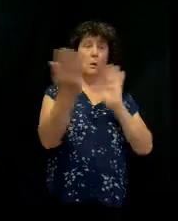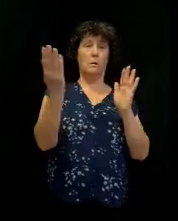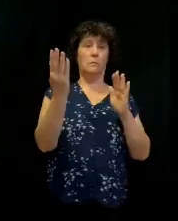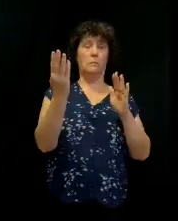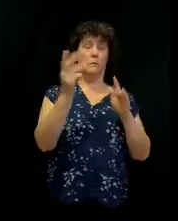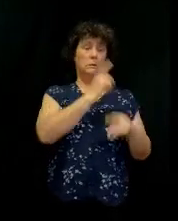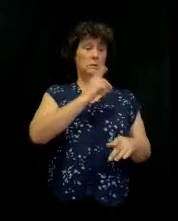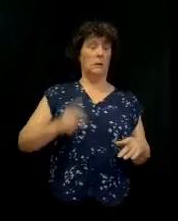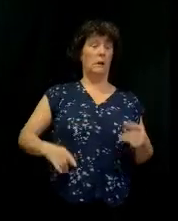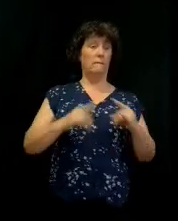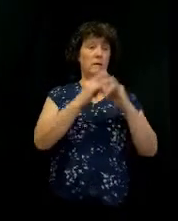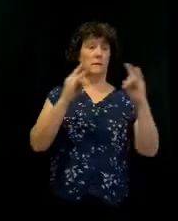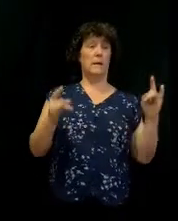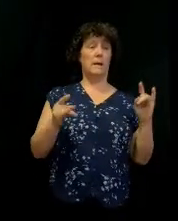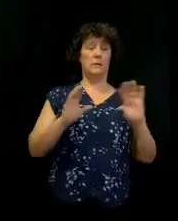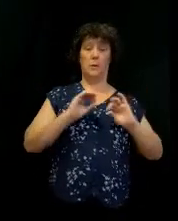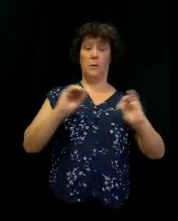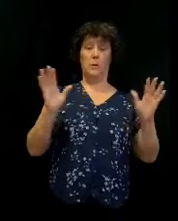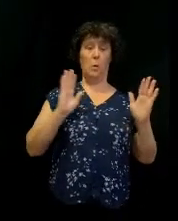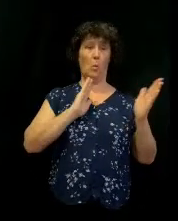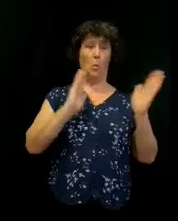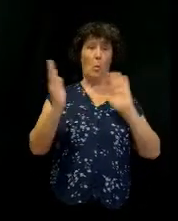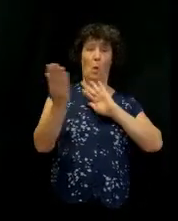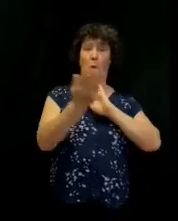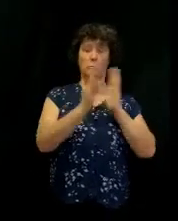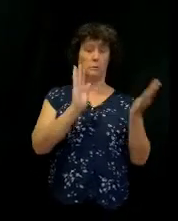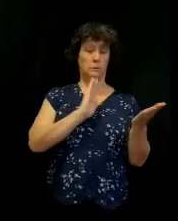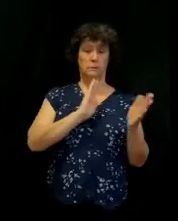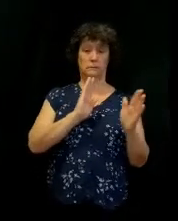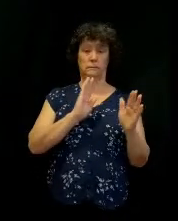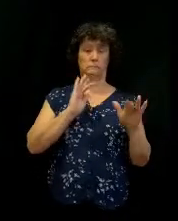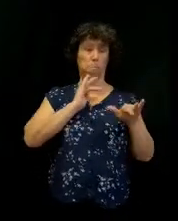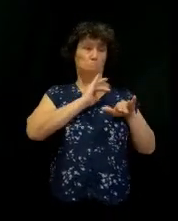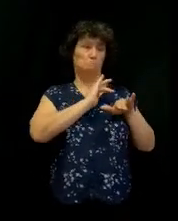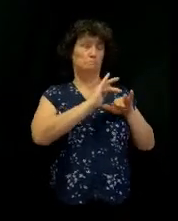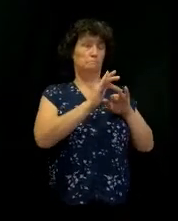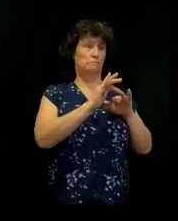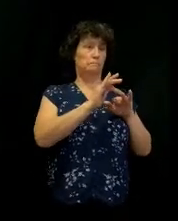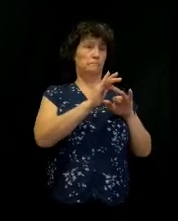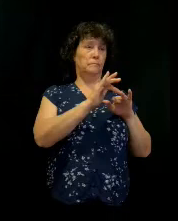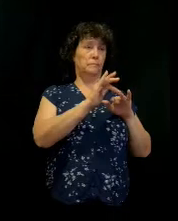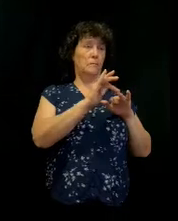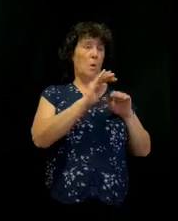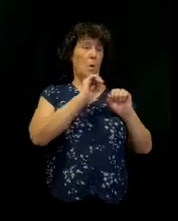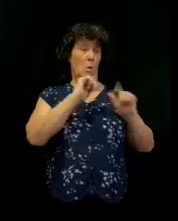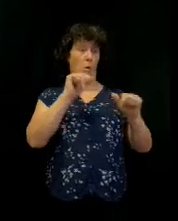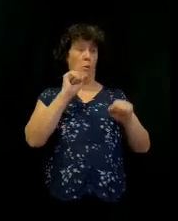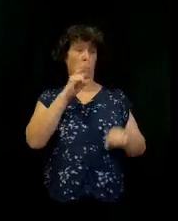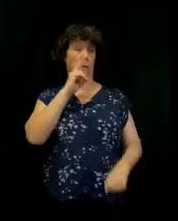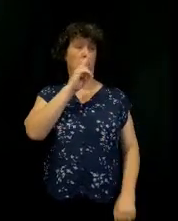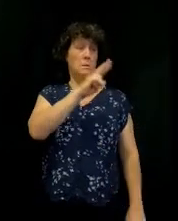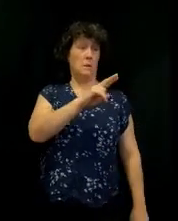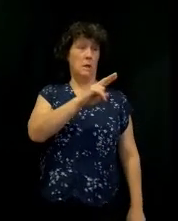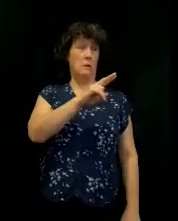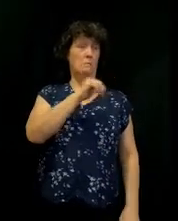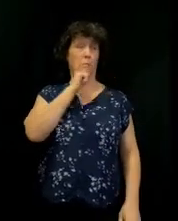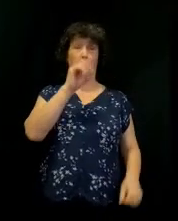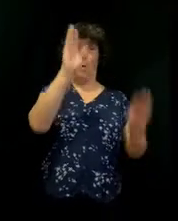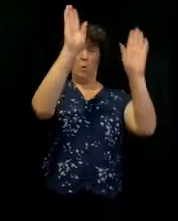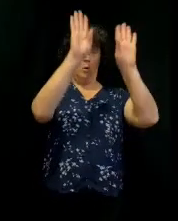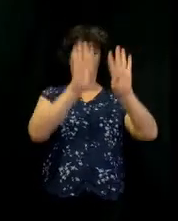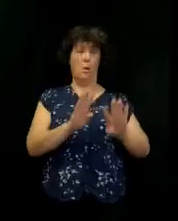made, no partitions. There was no, it was inclusive. It was no, it was not exclusive. It was inclusive. It was